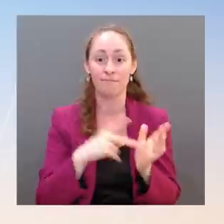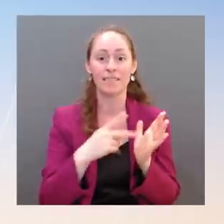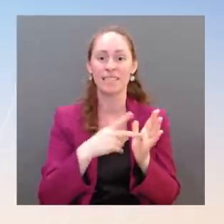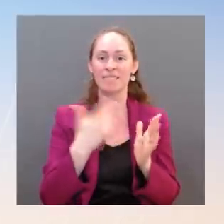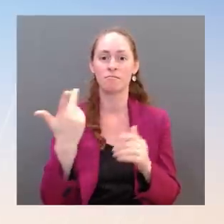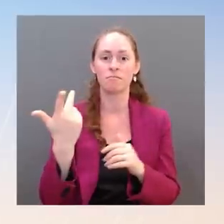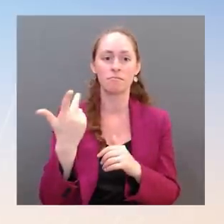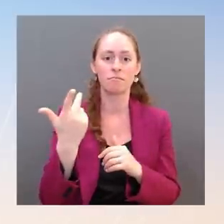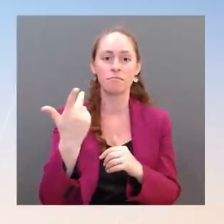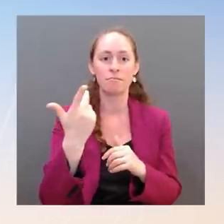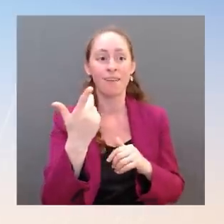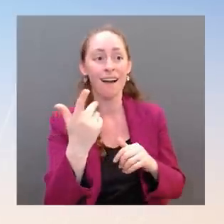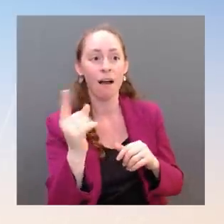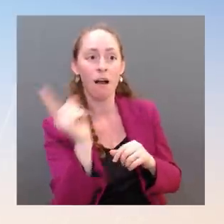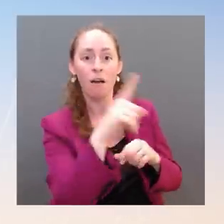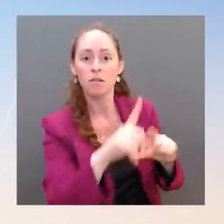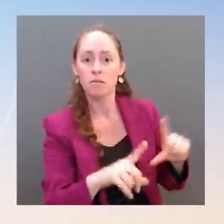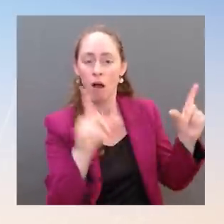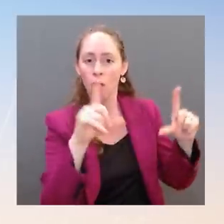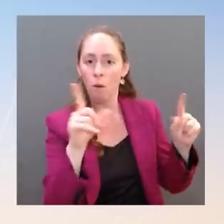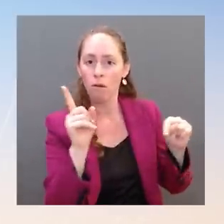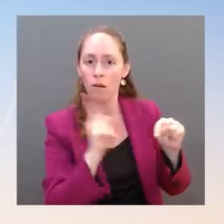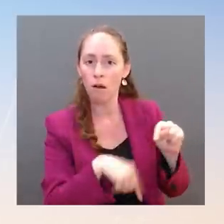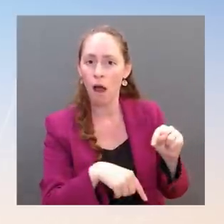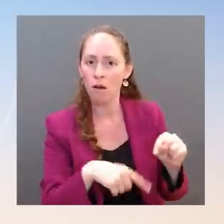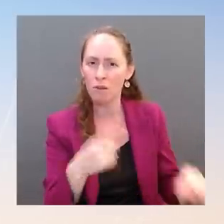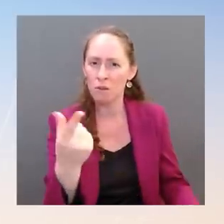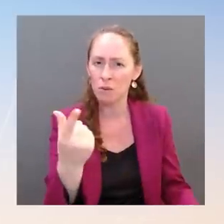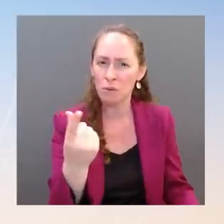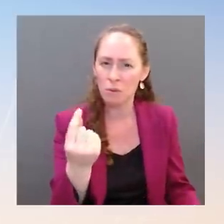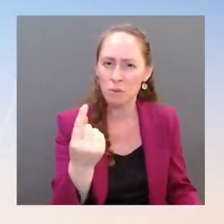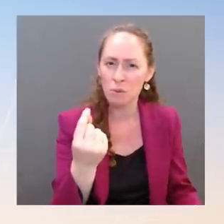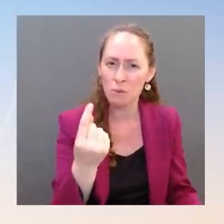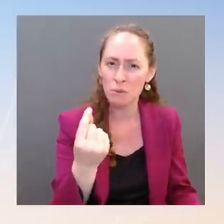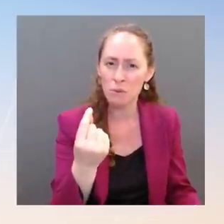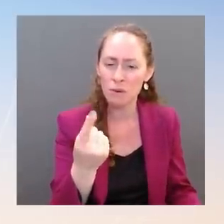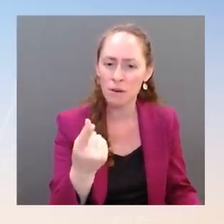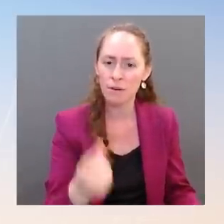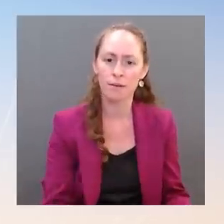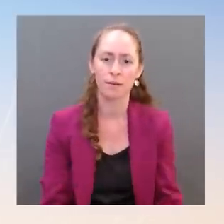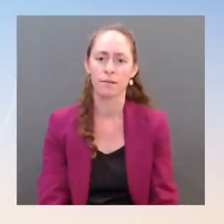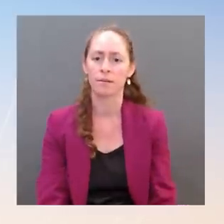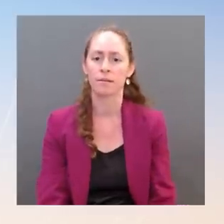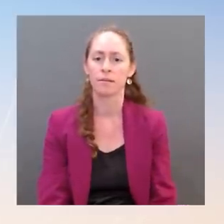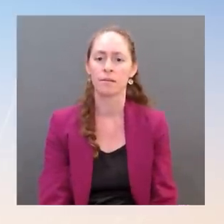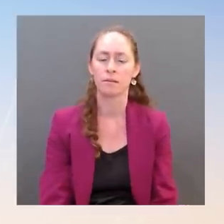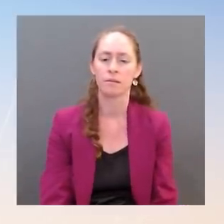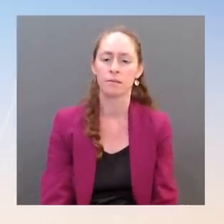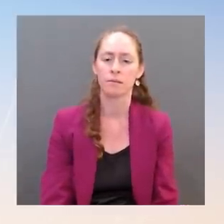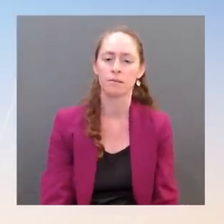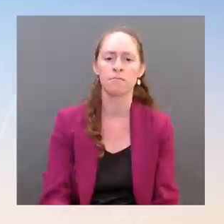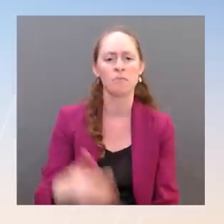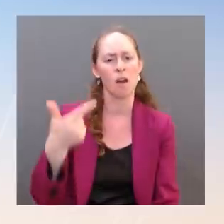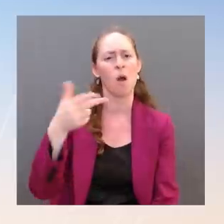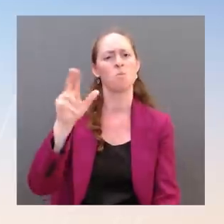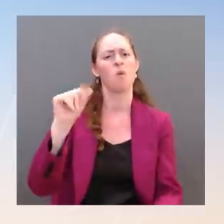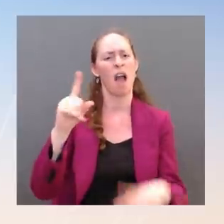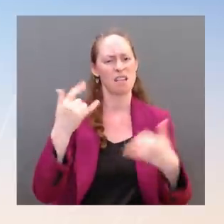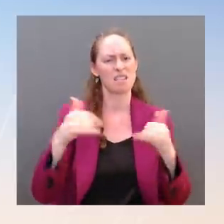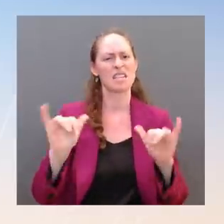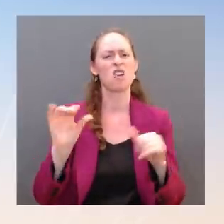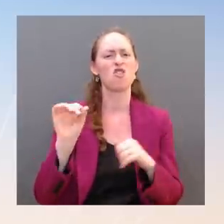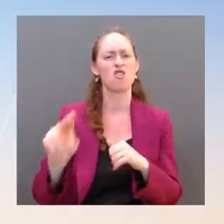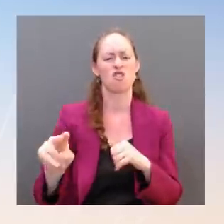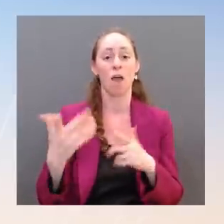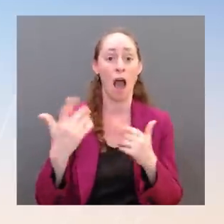the Quad meeting will go ahead. I don't have any more specifics than that about the you know, how that's going to affect any any further